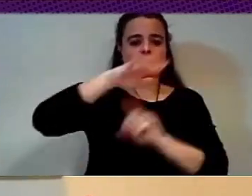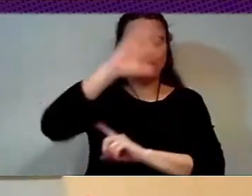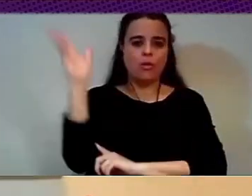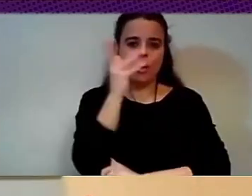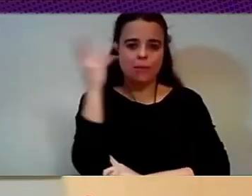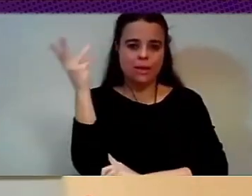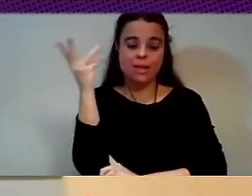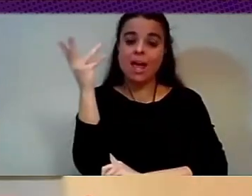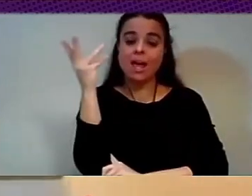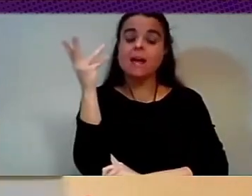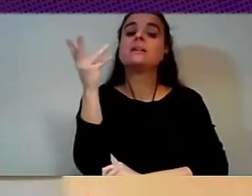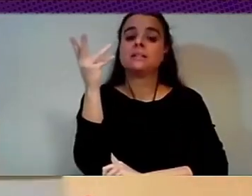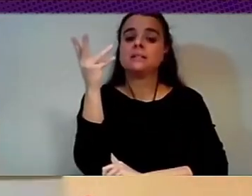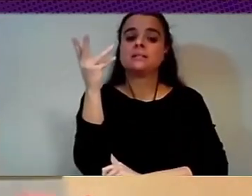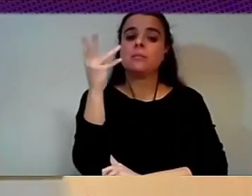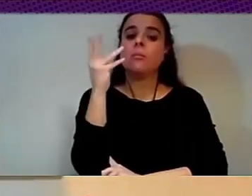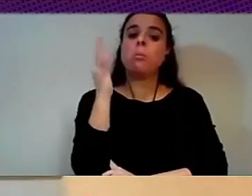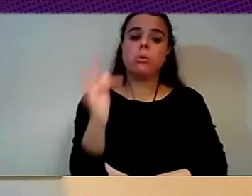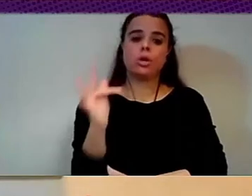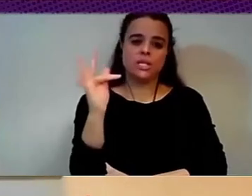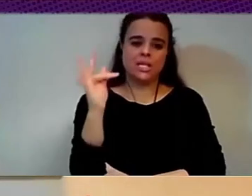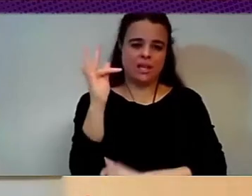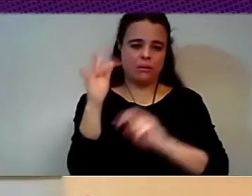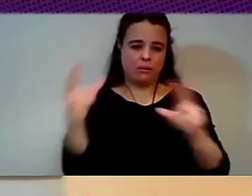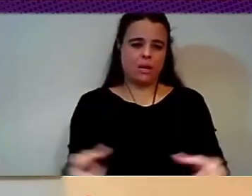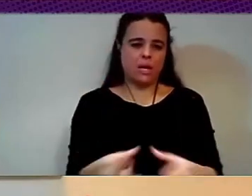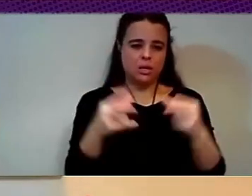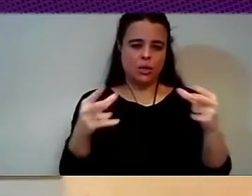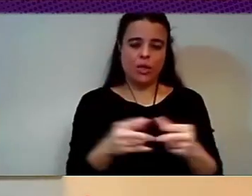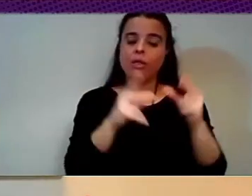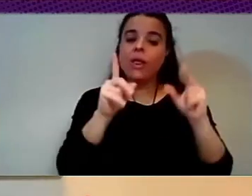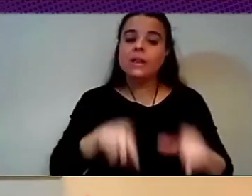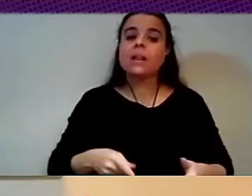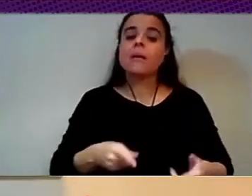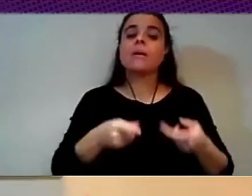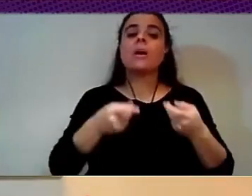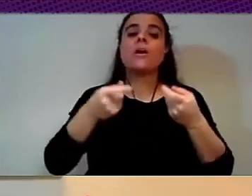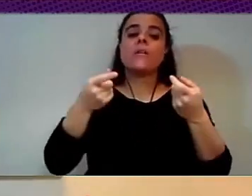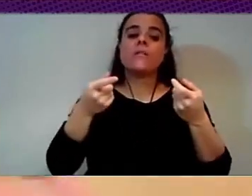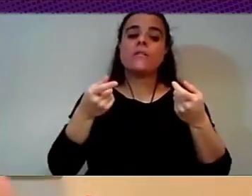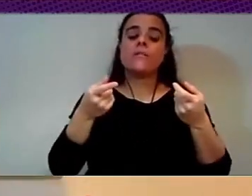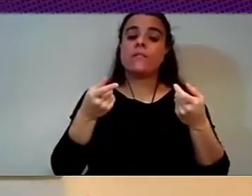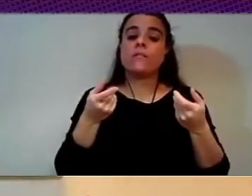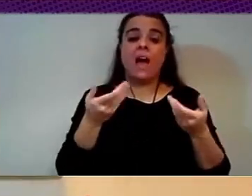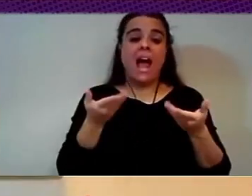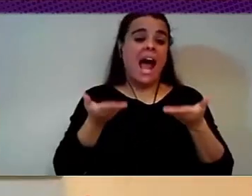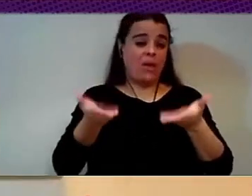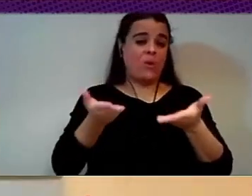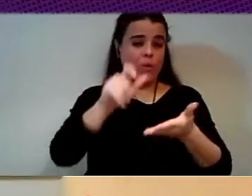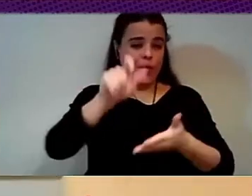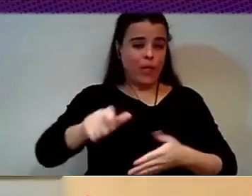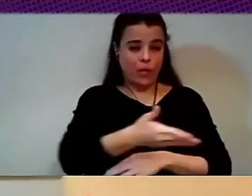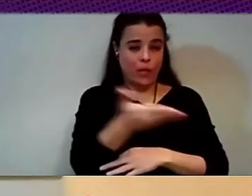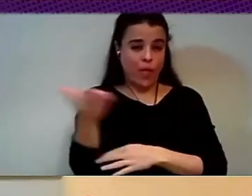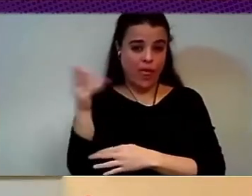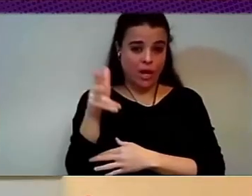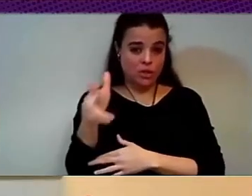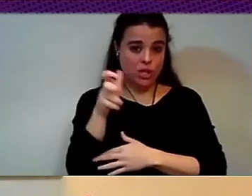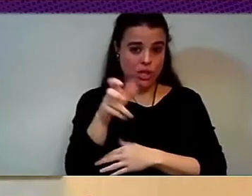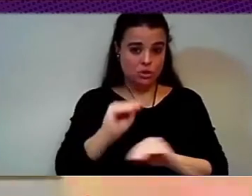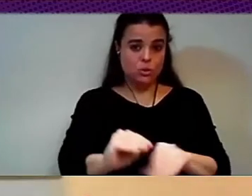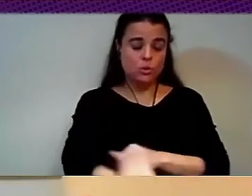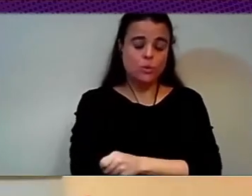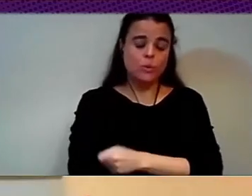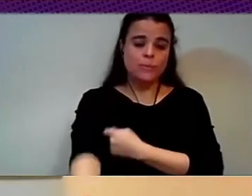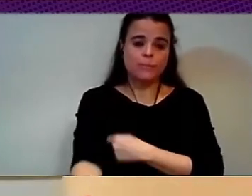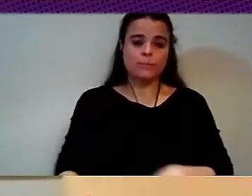workers and the environment. mean, this is all really to be integrated in closes, as I said before, in public procurement contracts. I